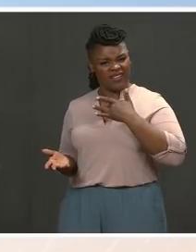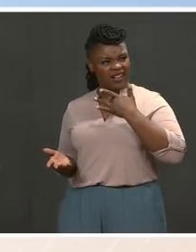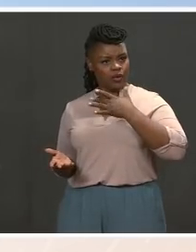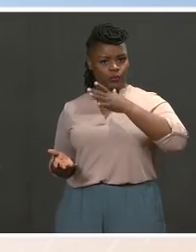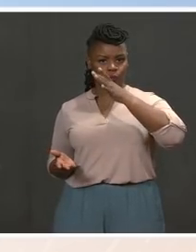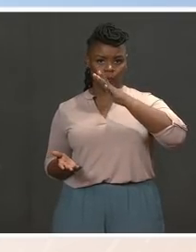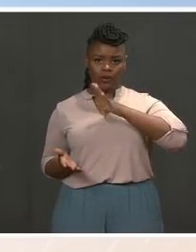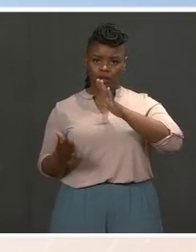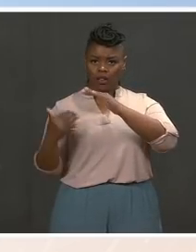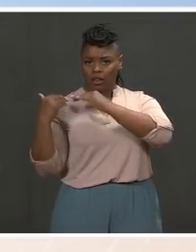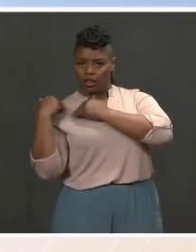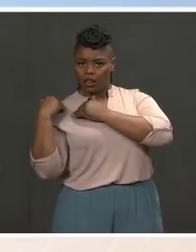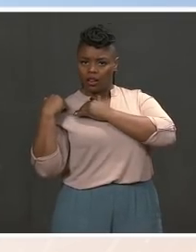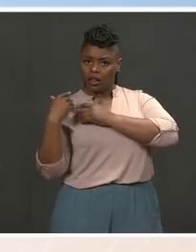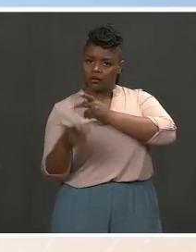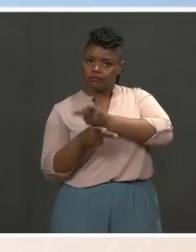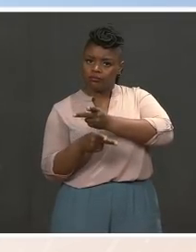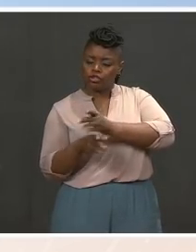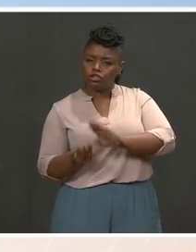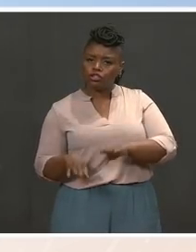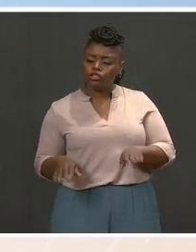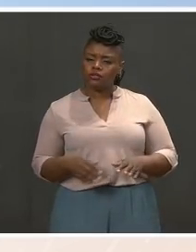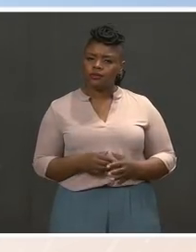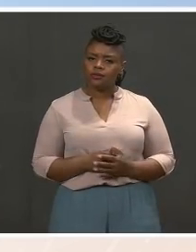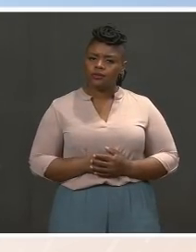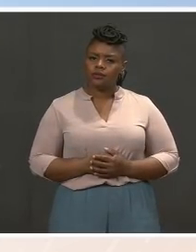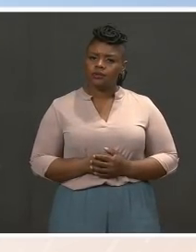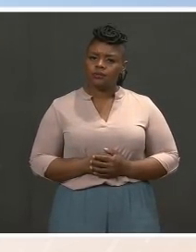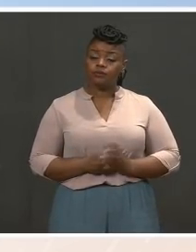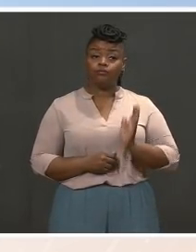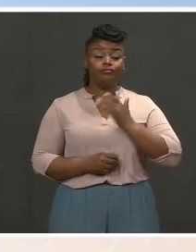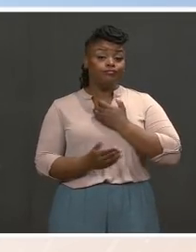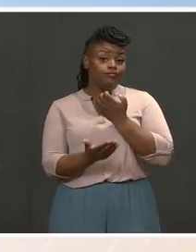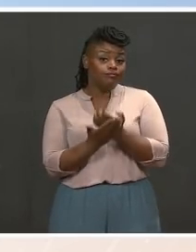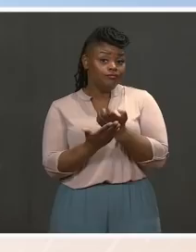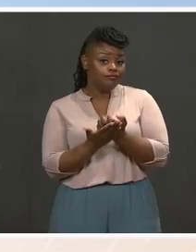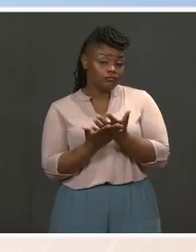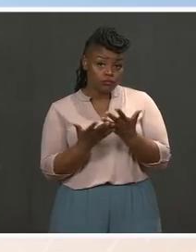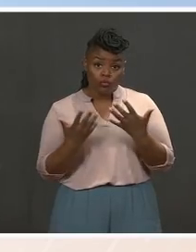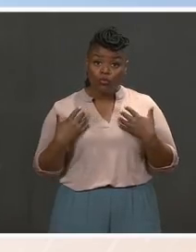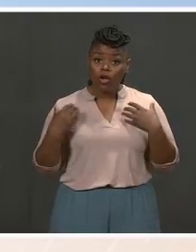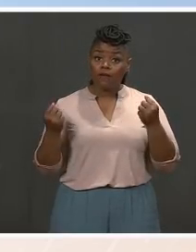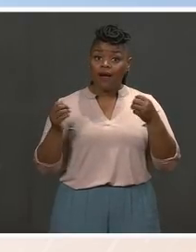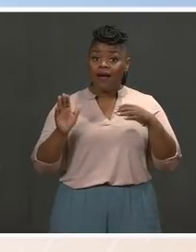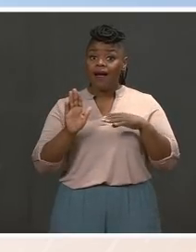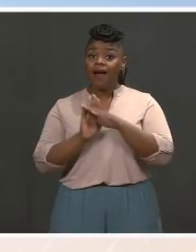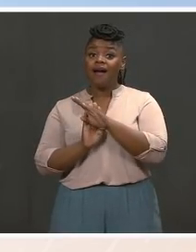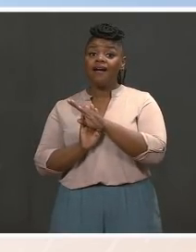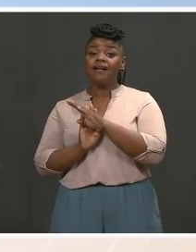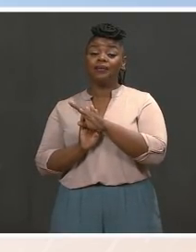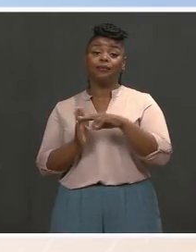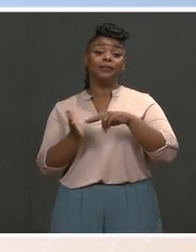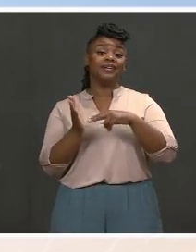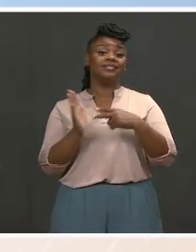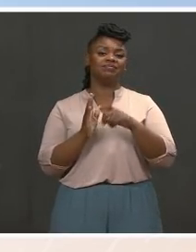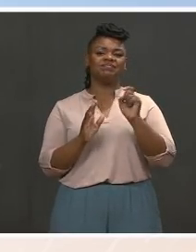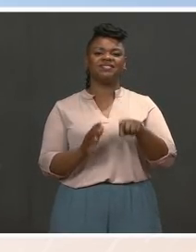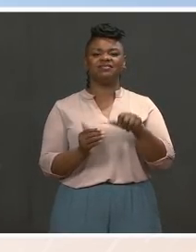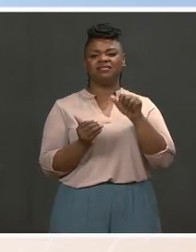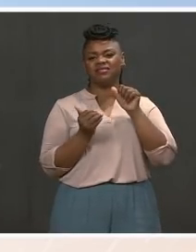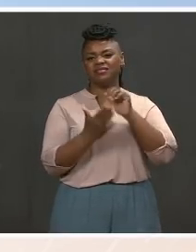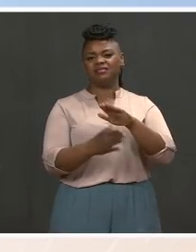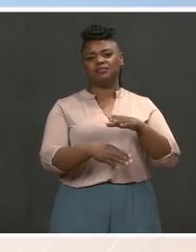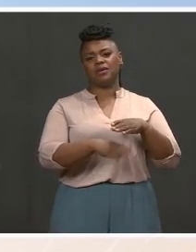Our economic recovery depends on us addressing the barriers that have hampered women from fully participating in the labor force.